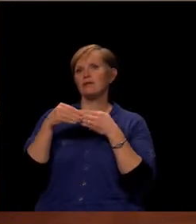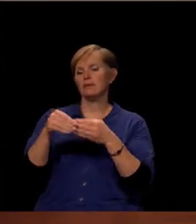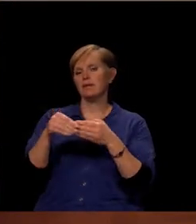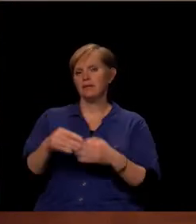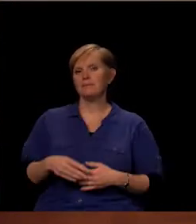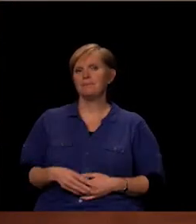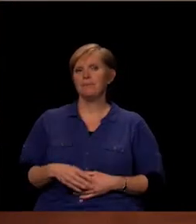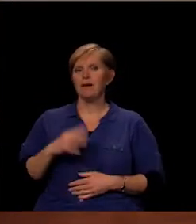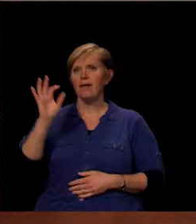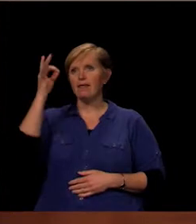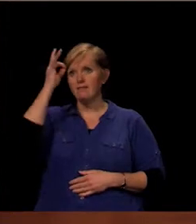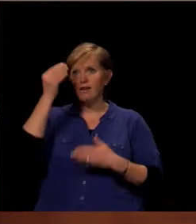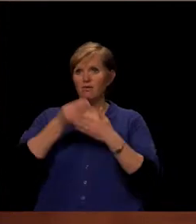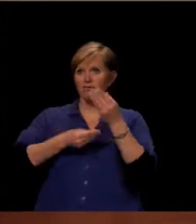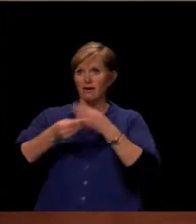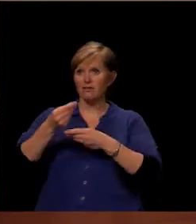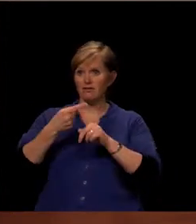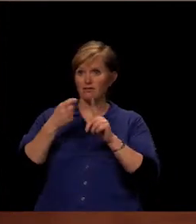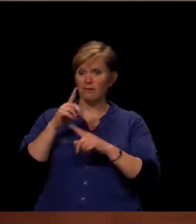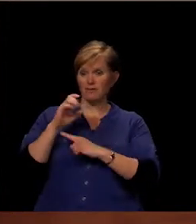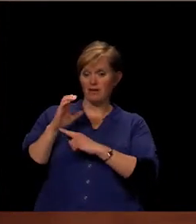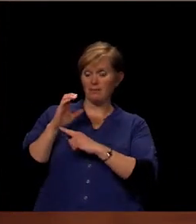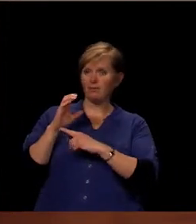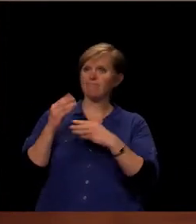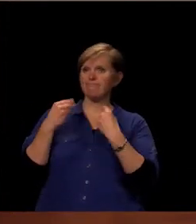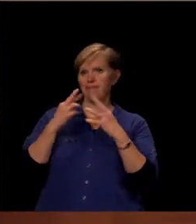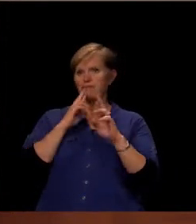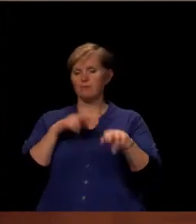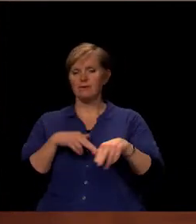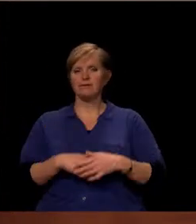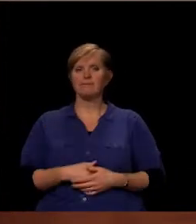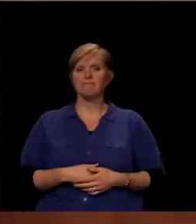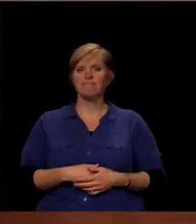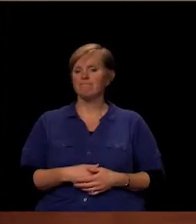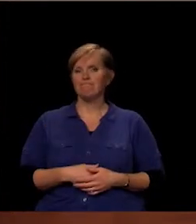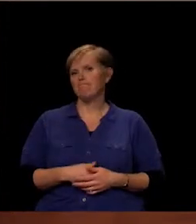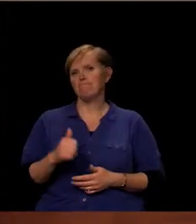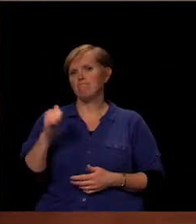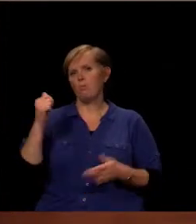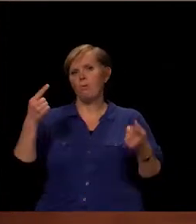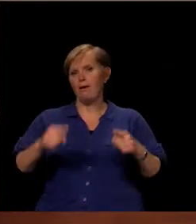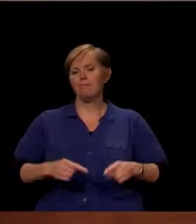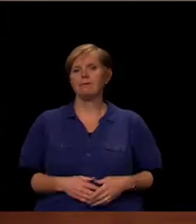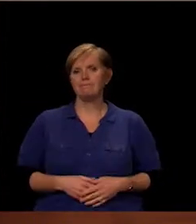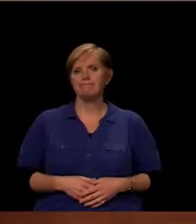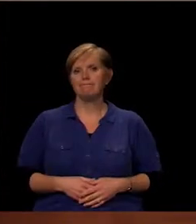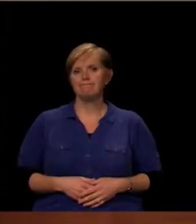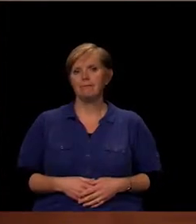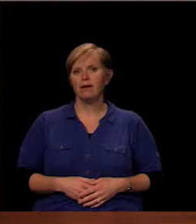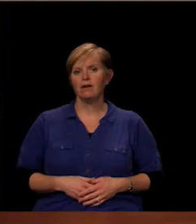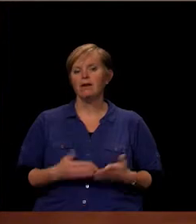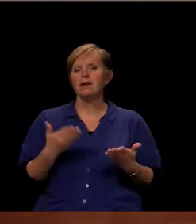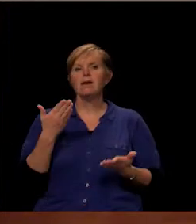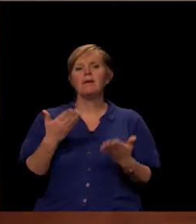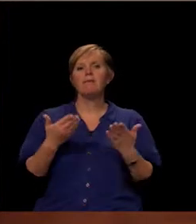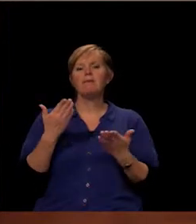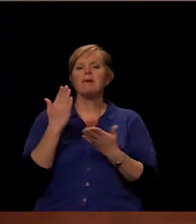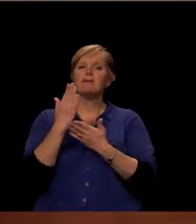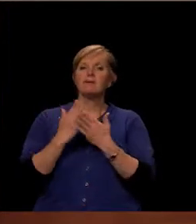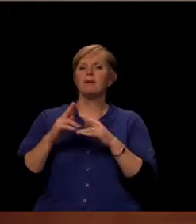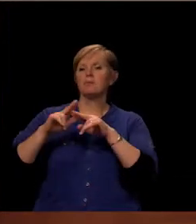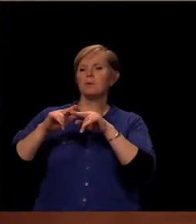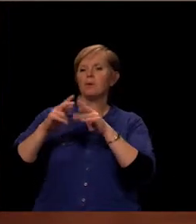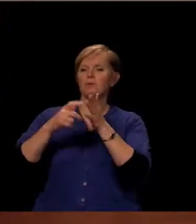The federal budget in December gave their response. It isn't going to happen. There might be some sodium requirements